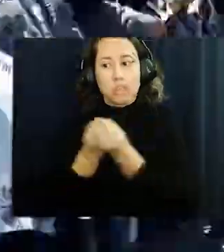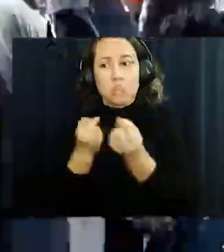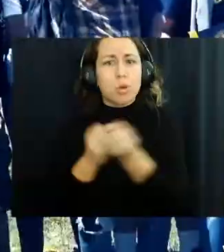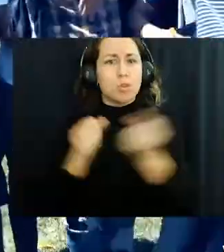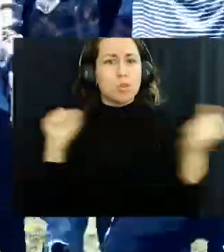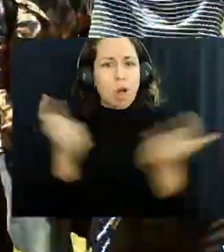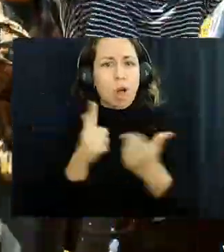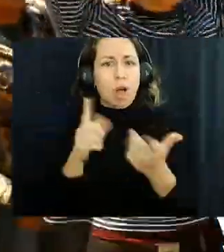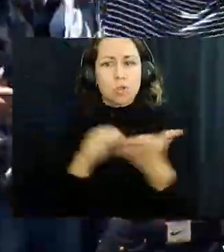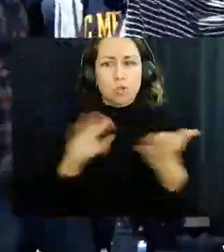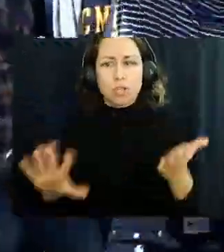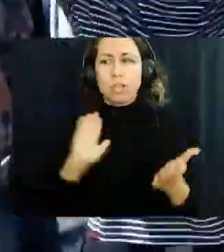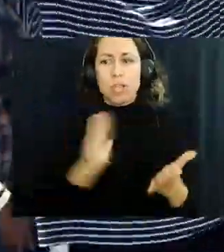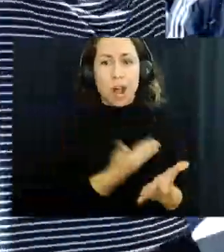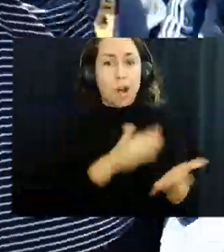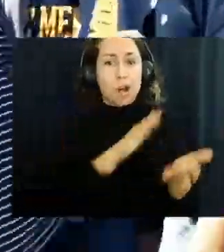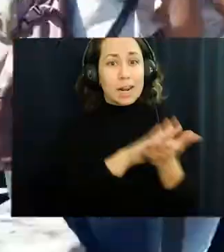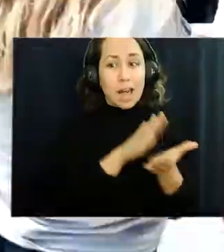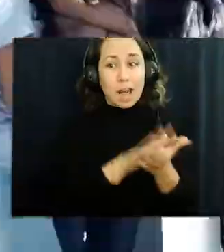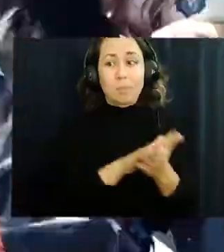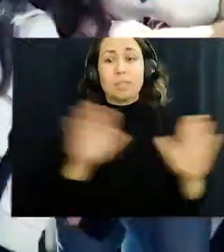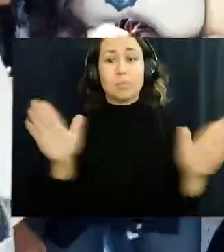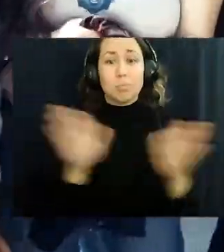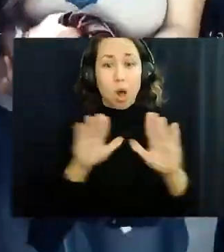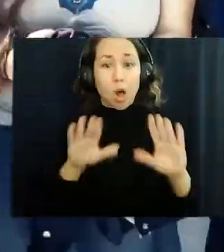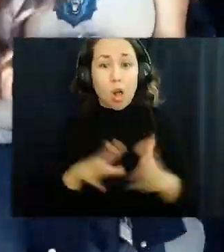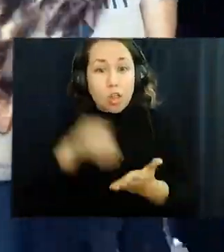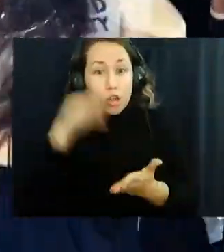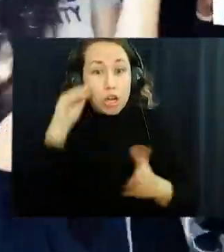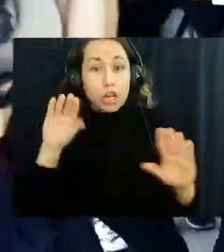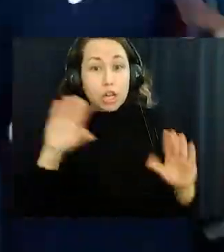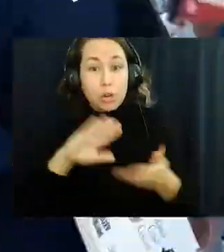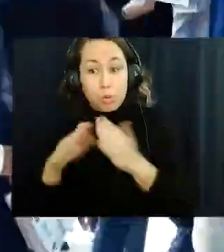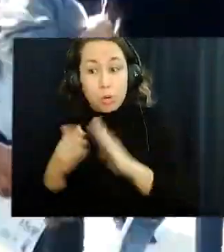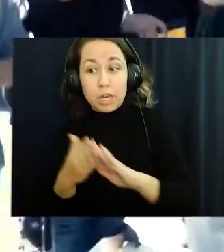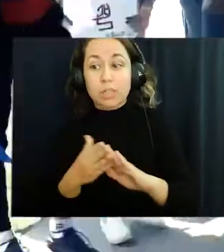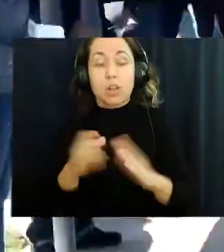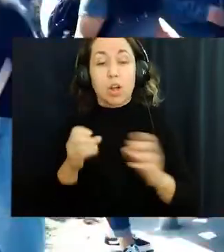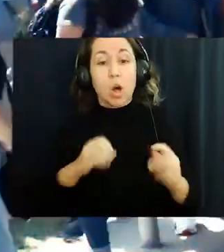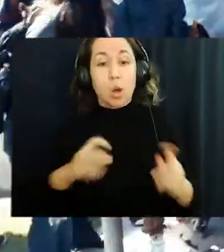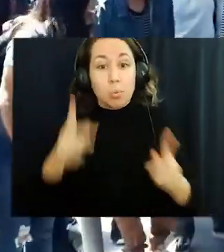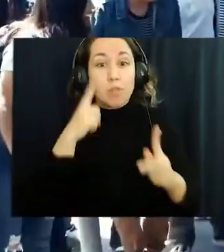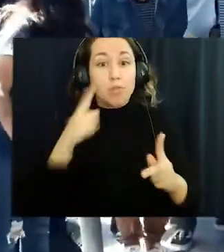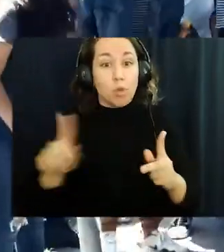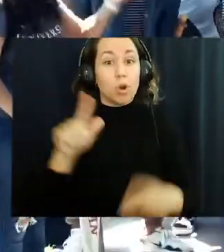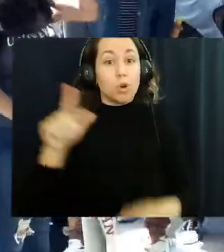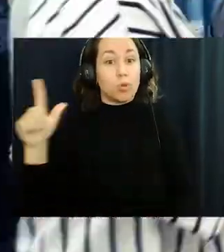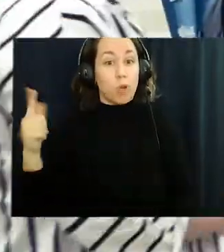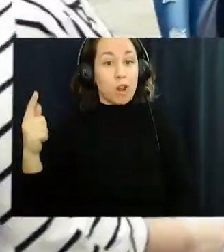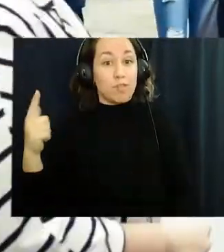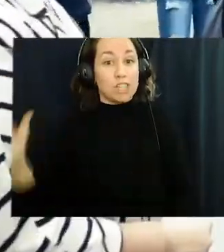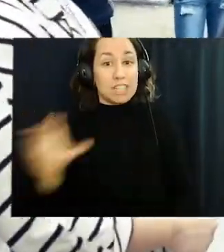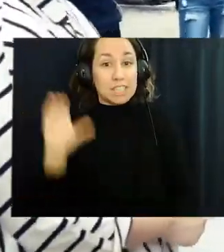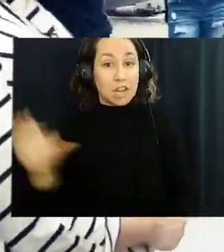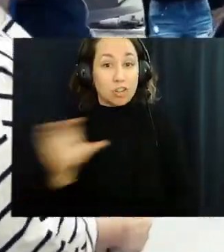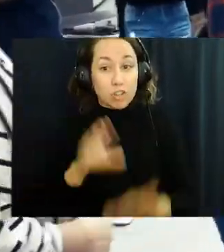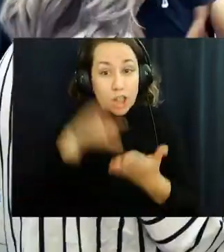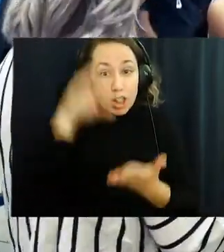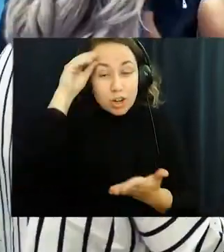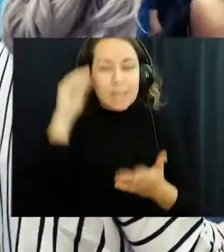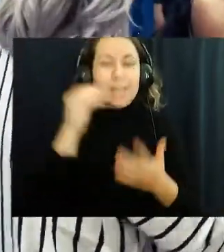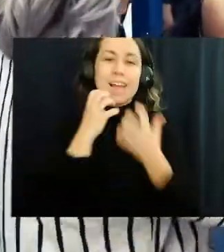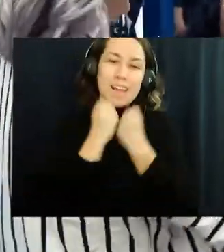supports all students with our wall-to-wall academies, small learning communities, opportunity for 21st century learning